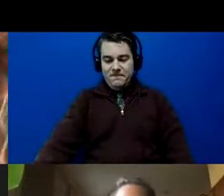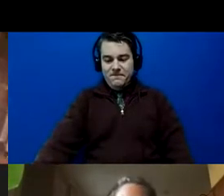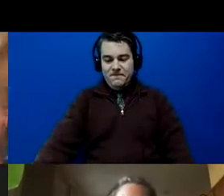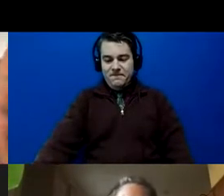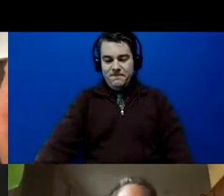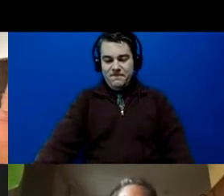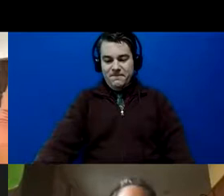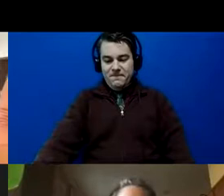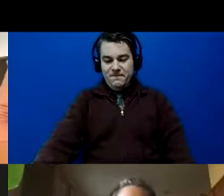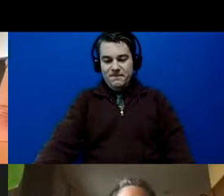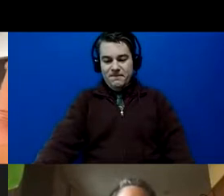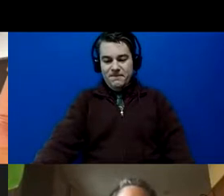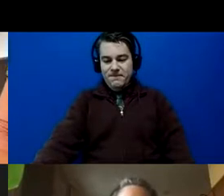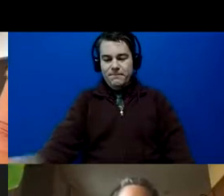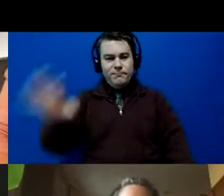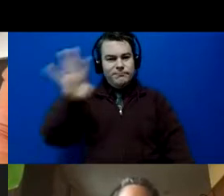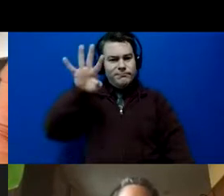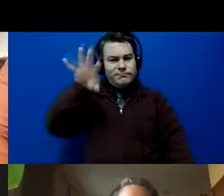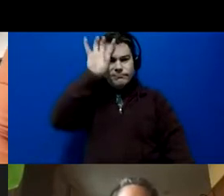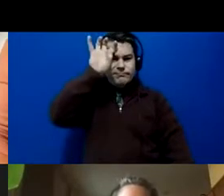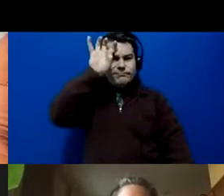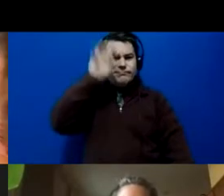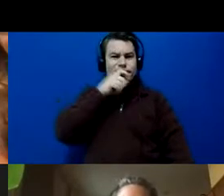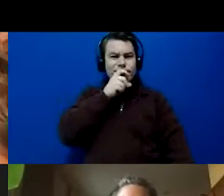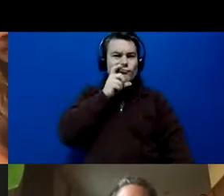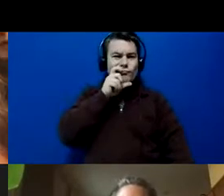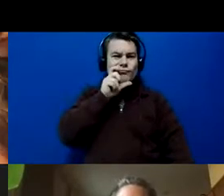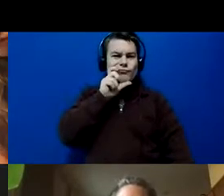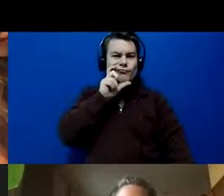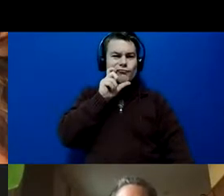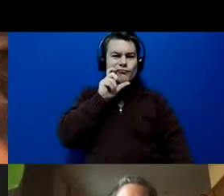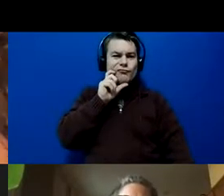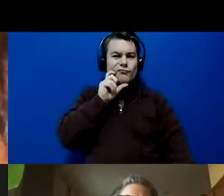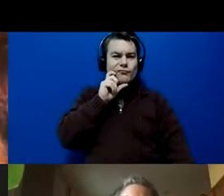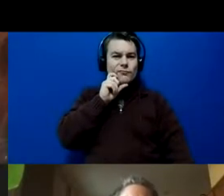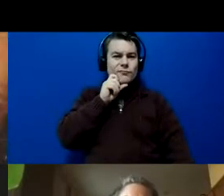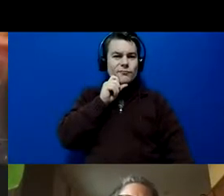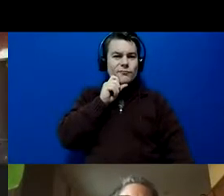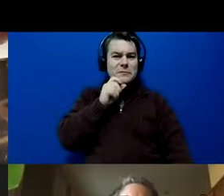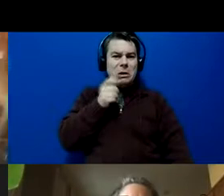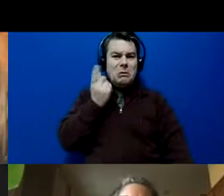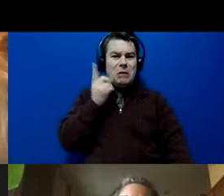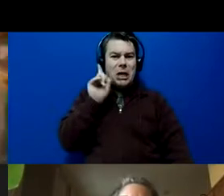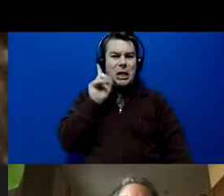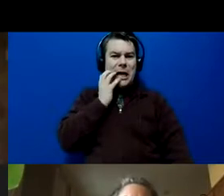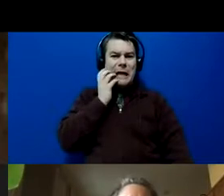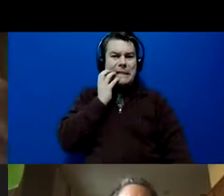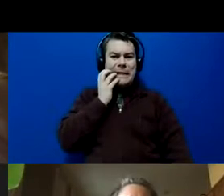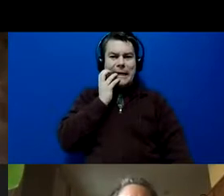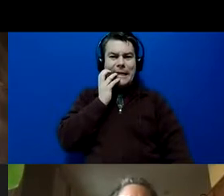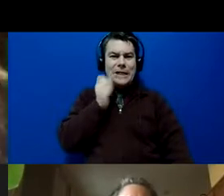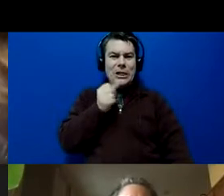Okay, I have no idea. It's not working. That's good.